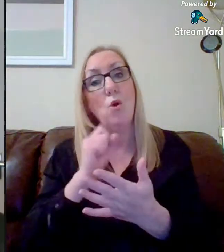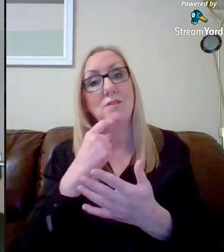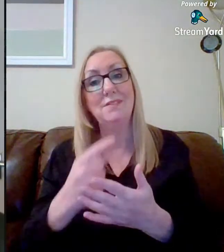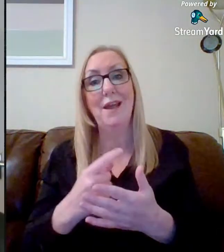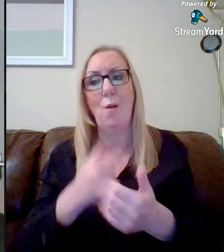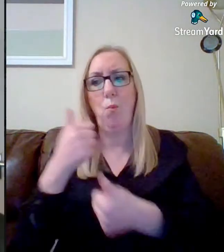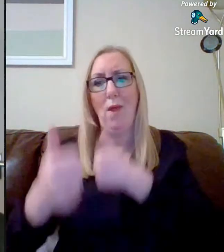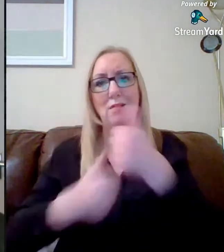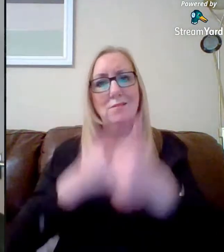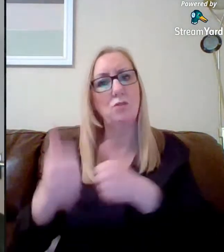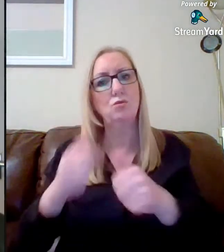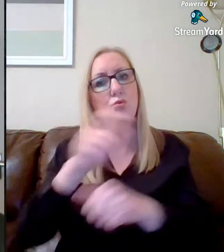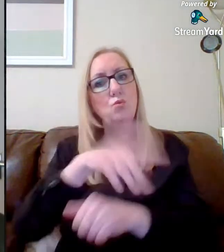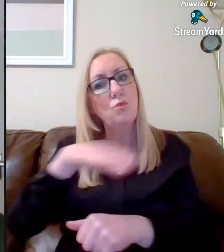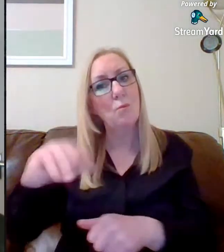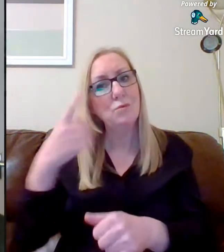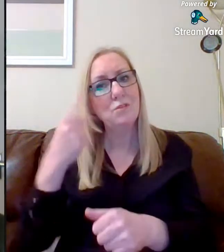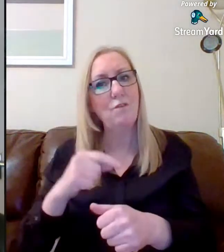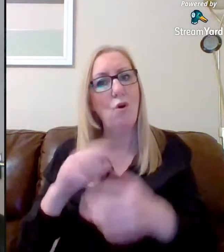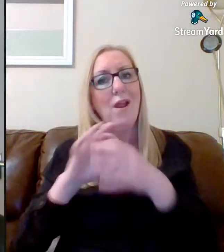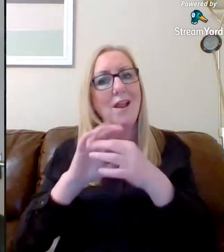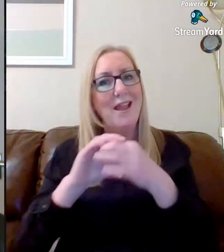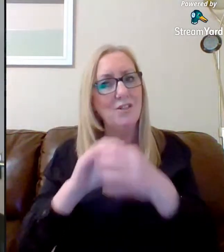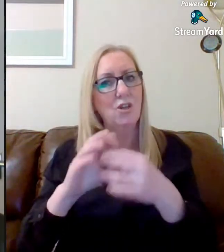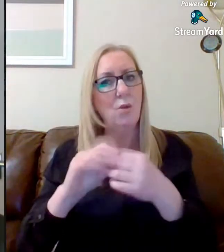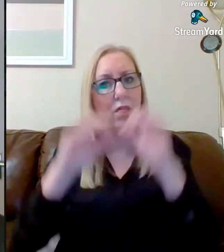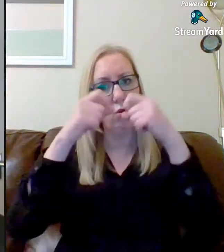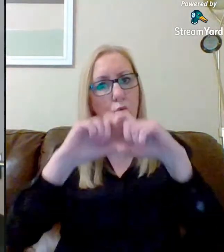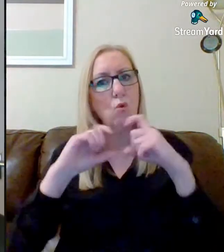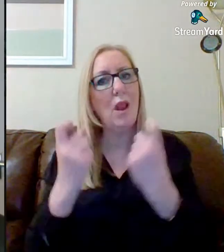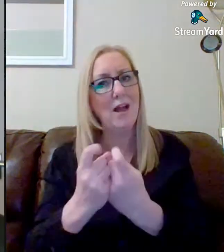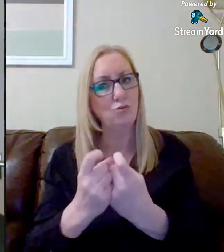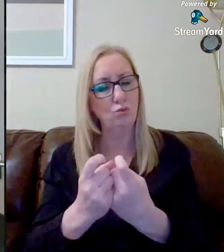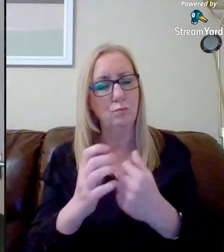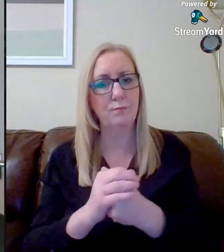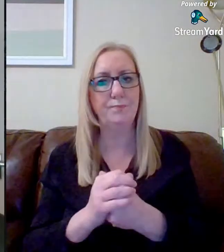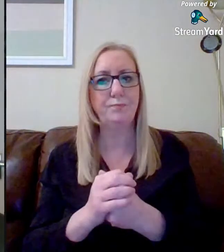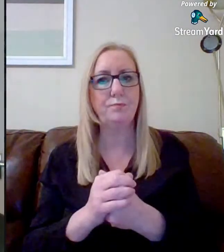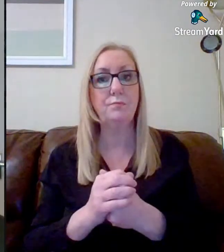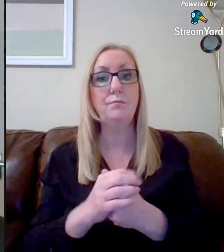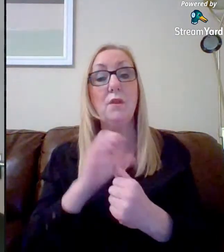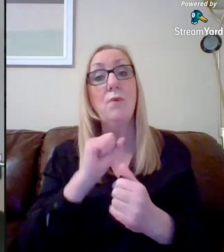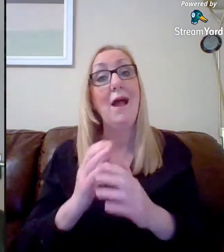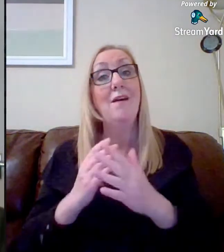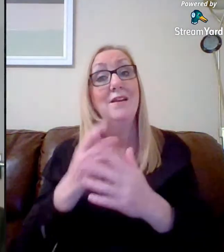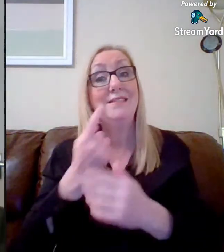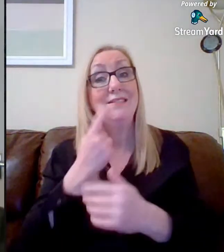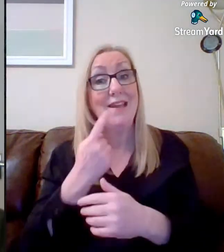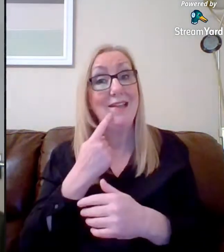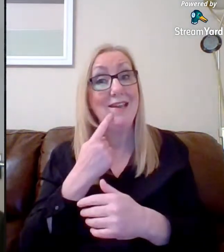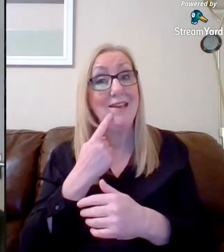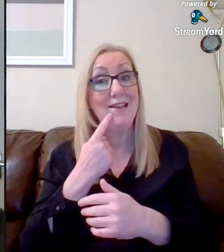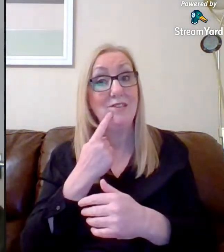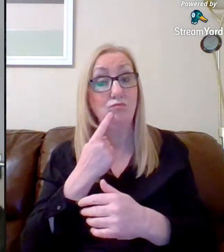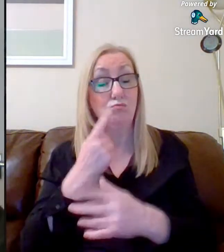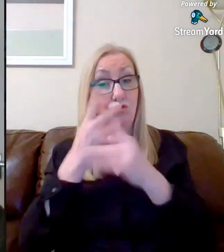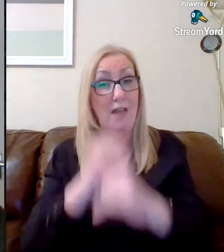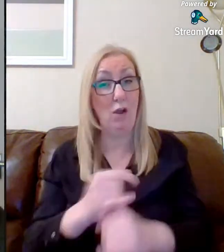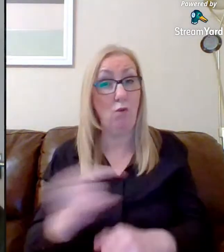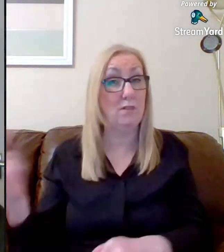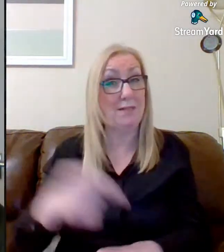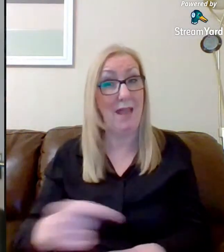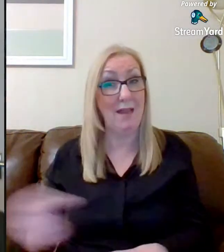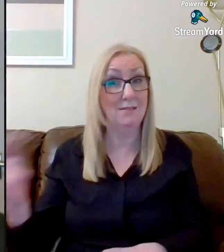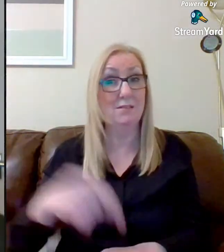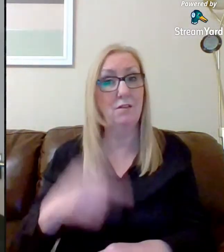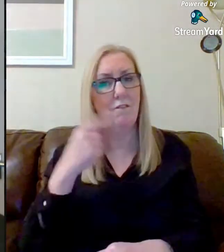engaging and to continue to keep engaging. We offer a daily attendance check for all pupils. This is just